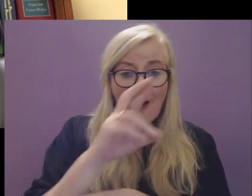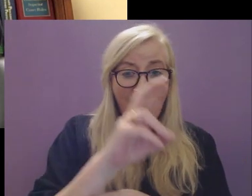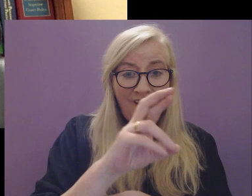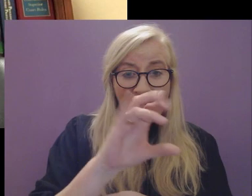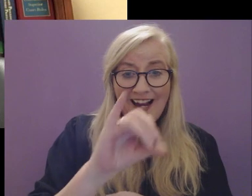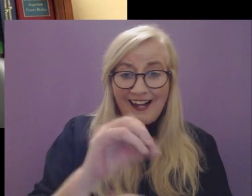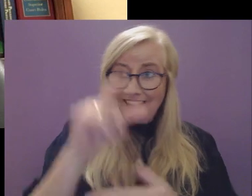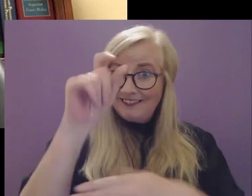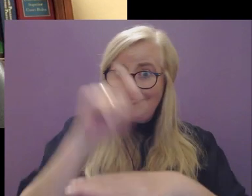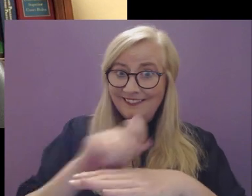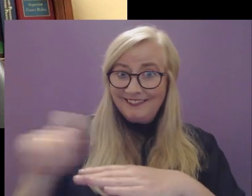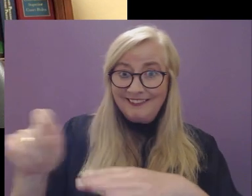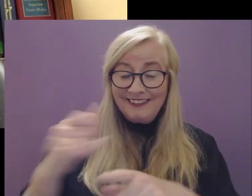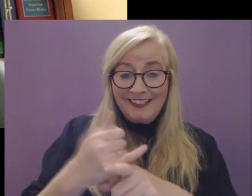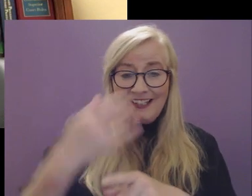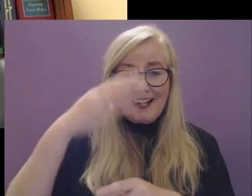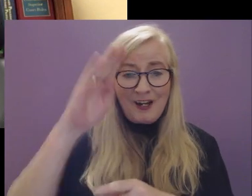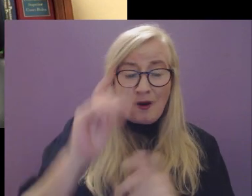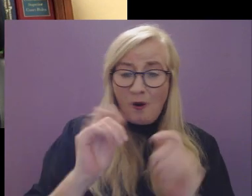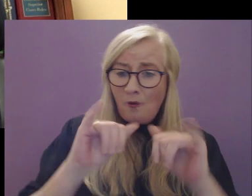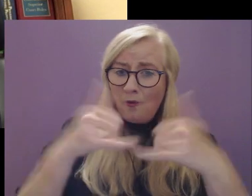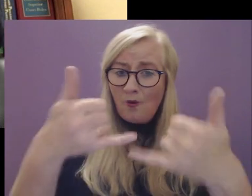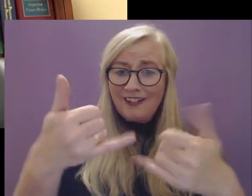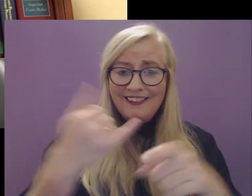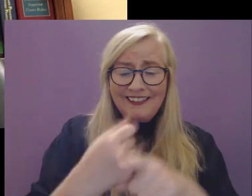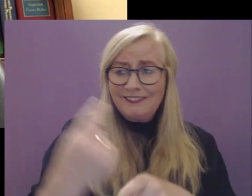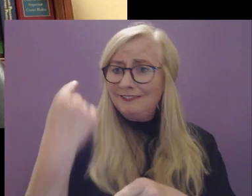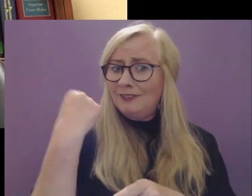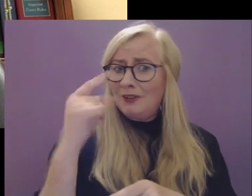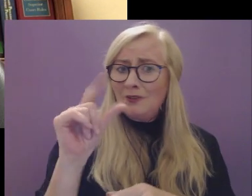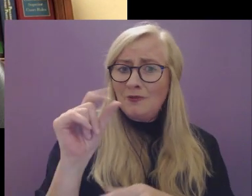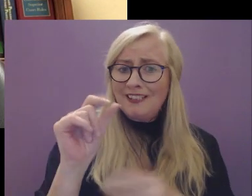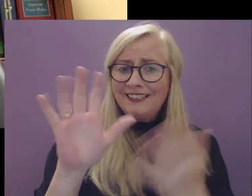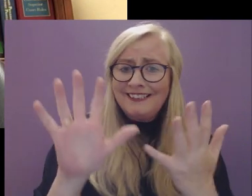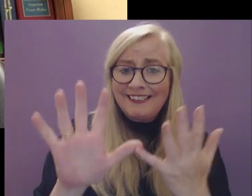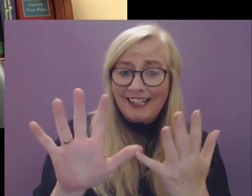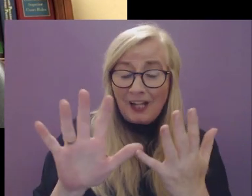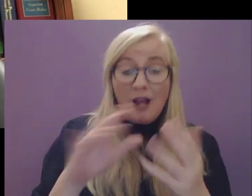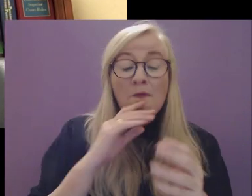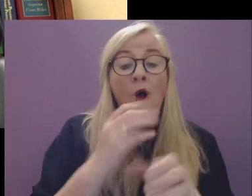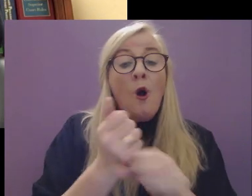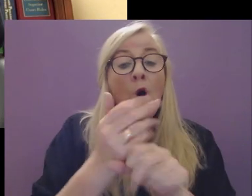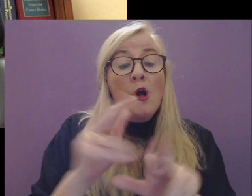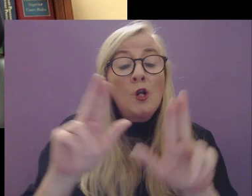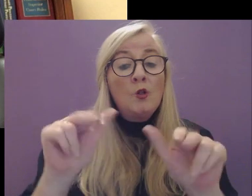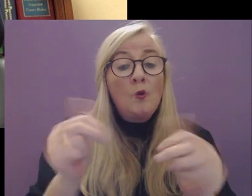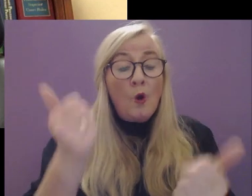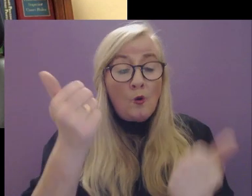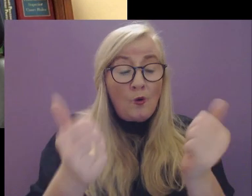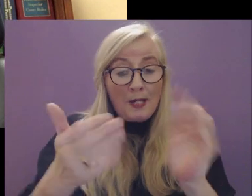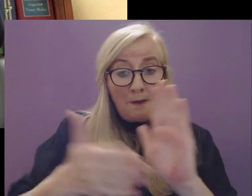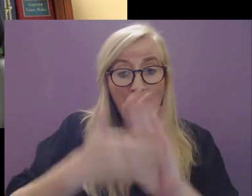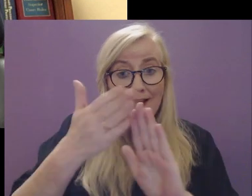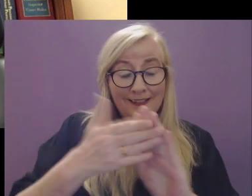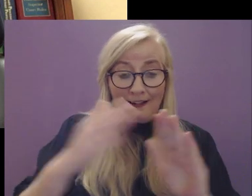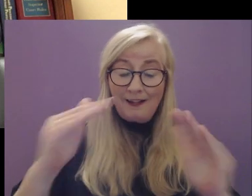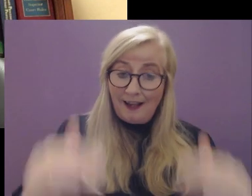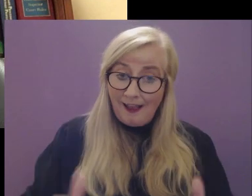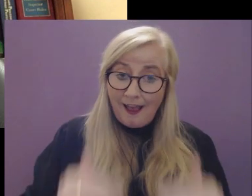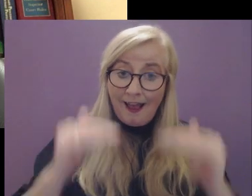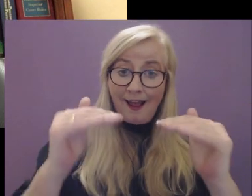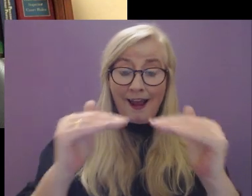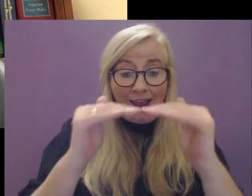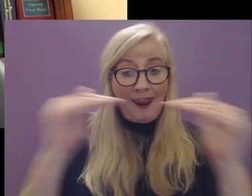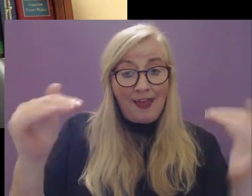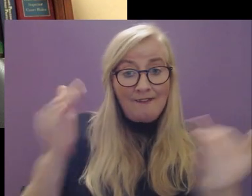Royal Institute of Architects of Ireland Awards in 2010. And all new court buildings are being designed with the highest